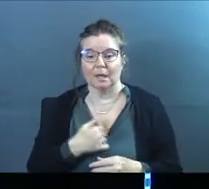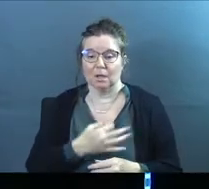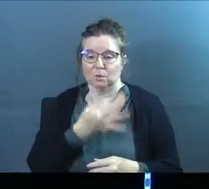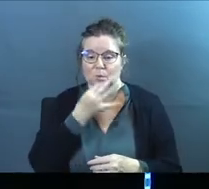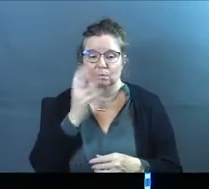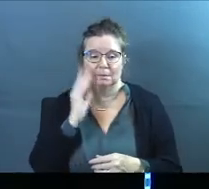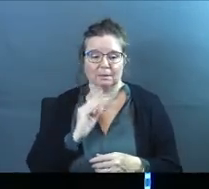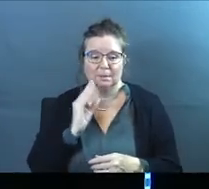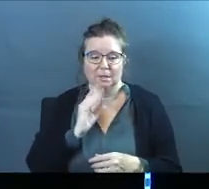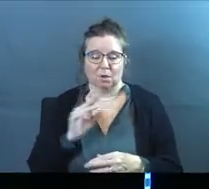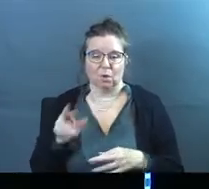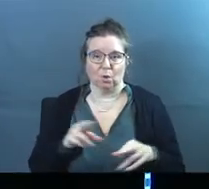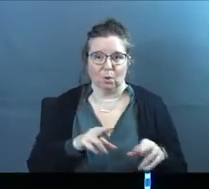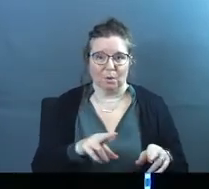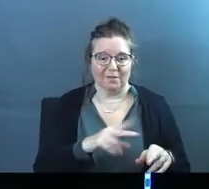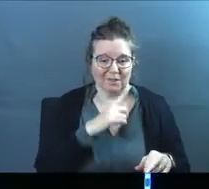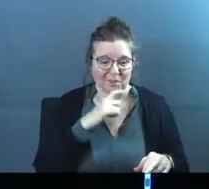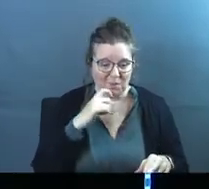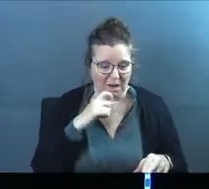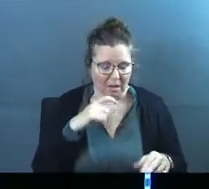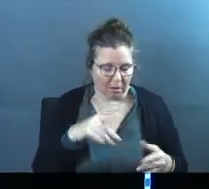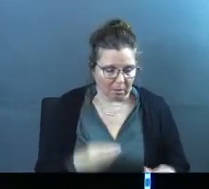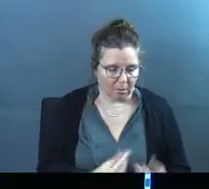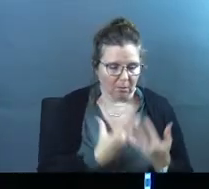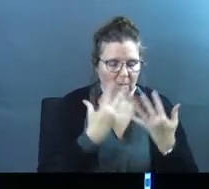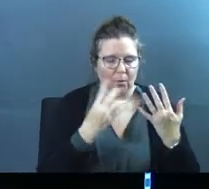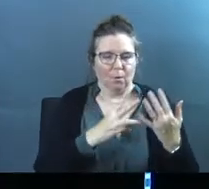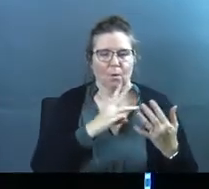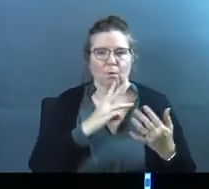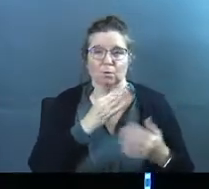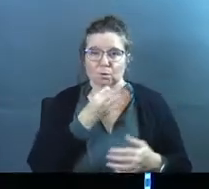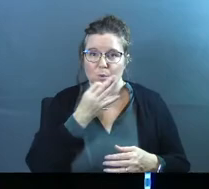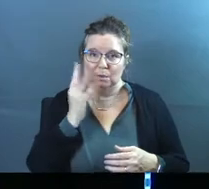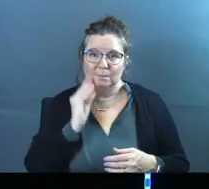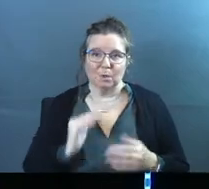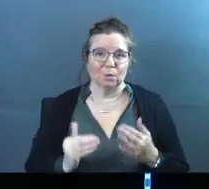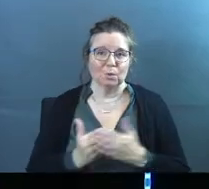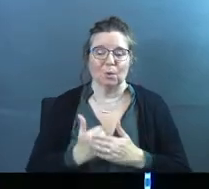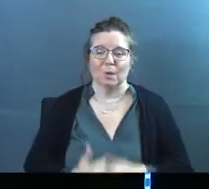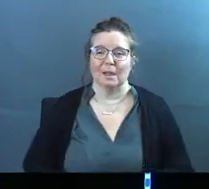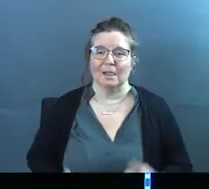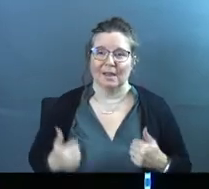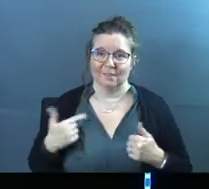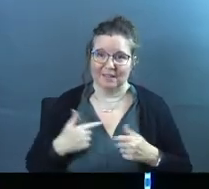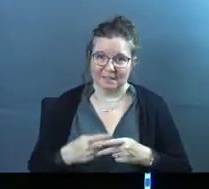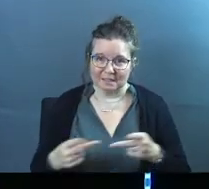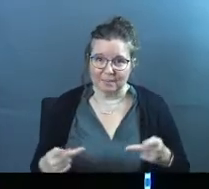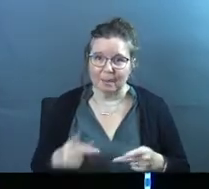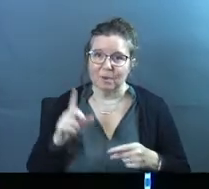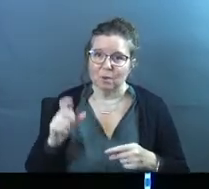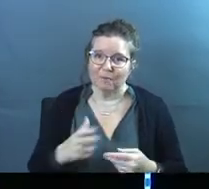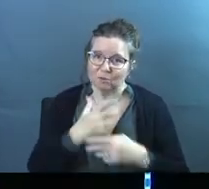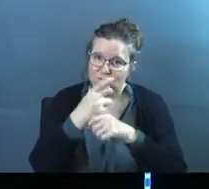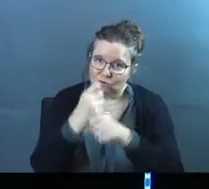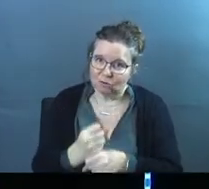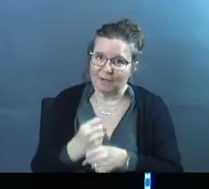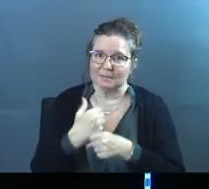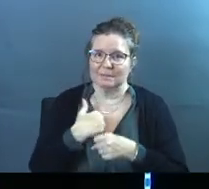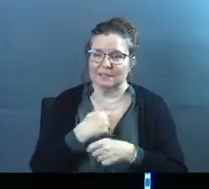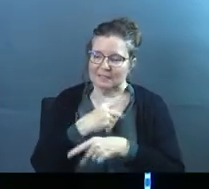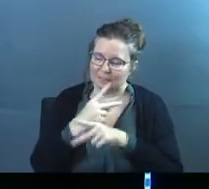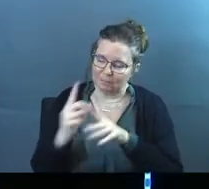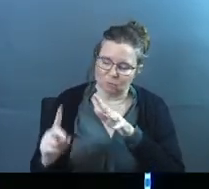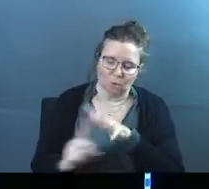soon you will experience the river and the wasteland. Soon you will experience new and abundant life in this place. But you've got to trust me.